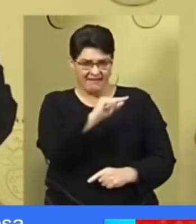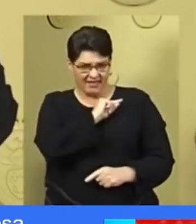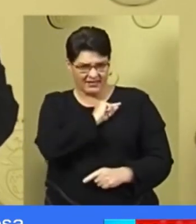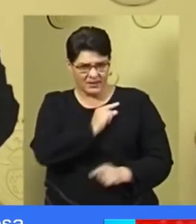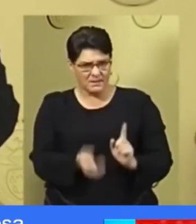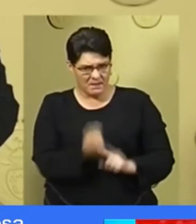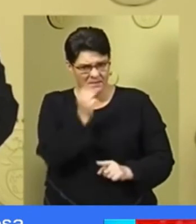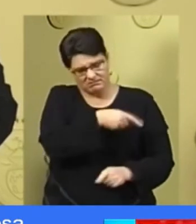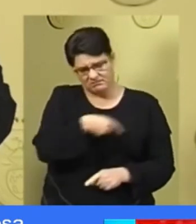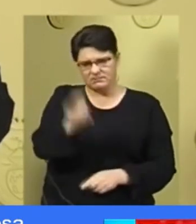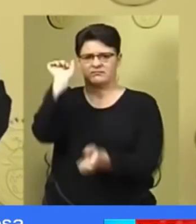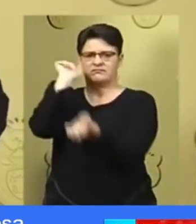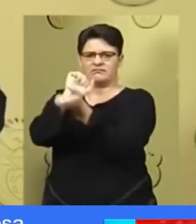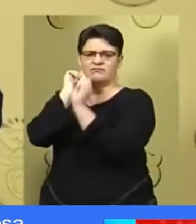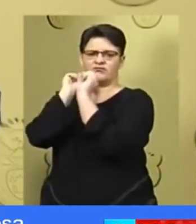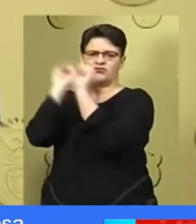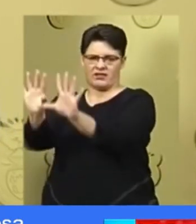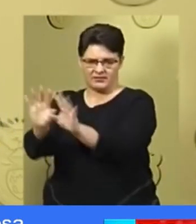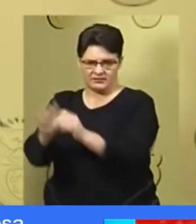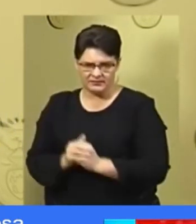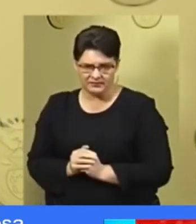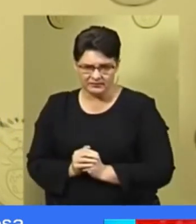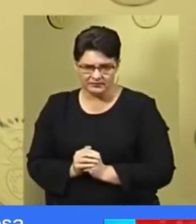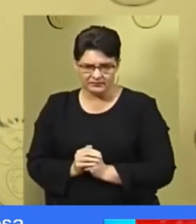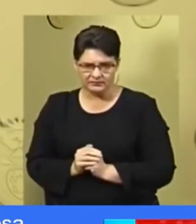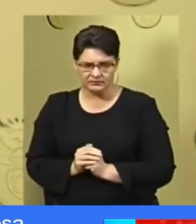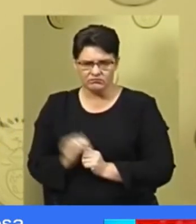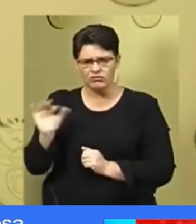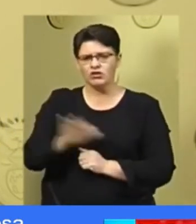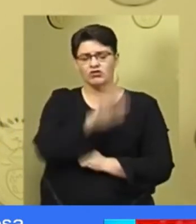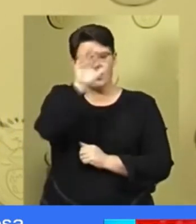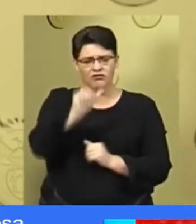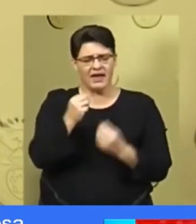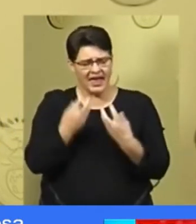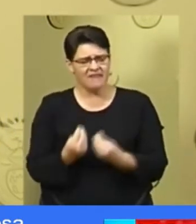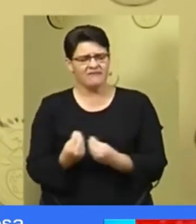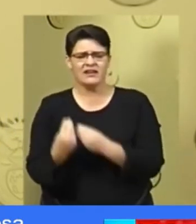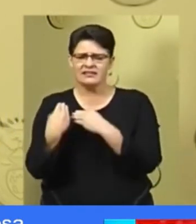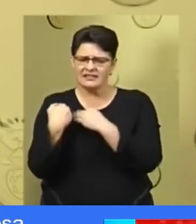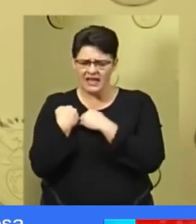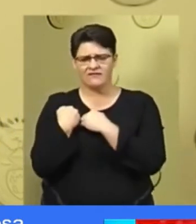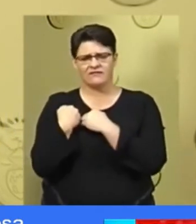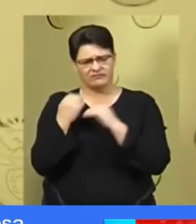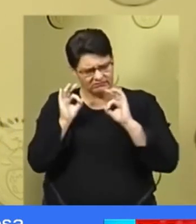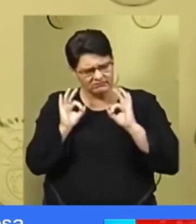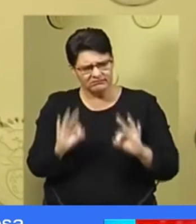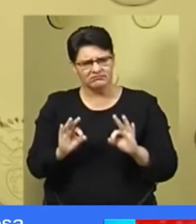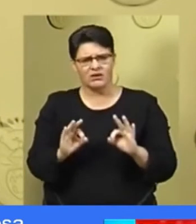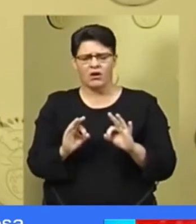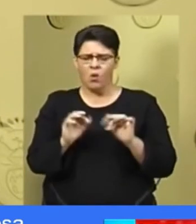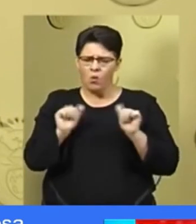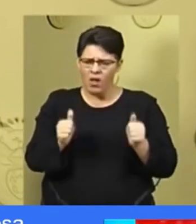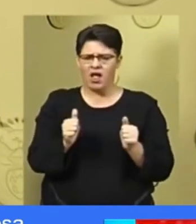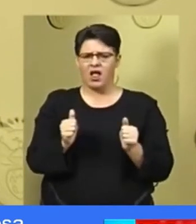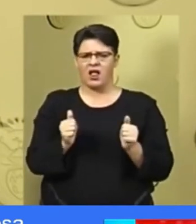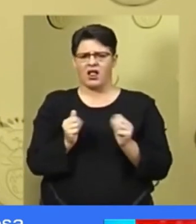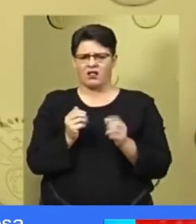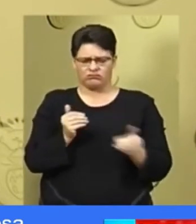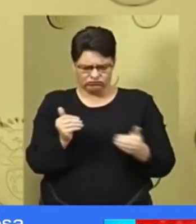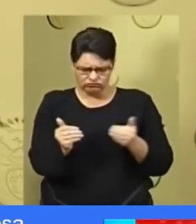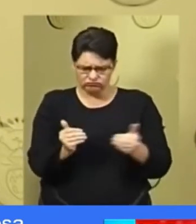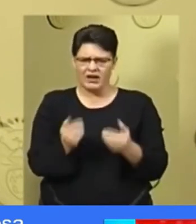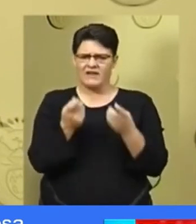do go to jail. South Africa has a safe, sound, well-regulated and resilient